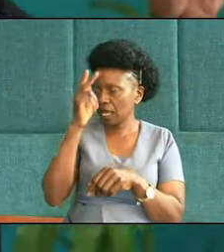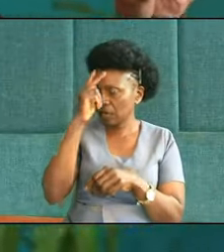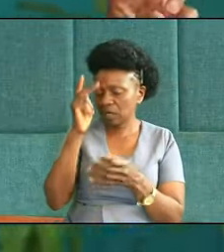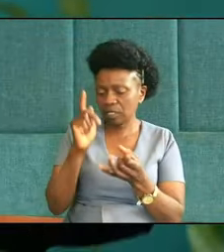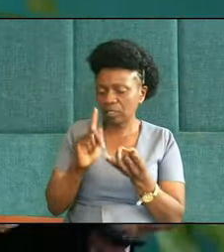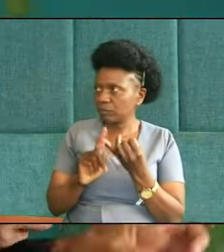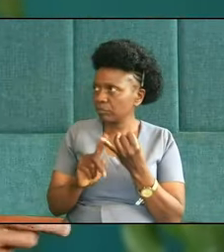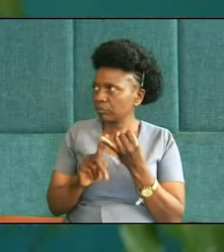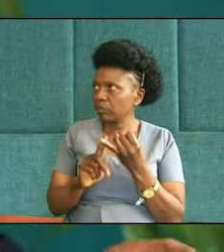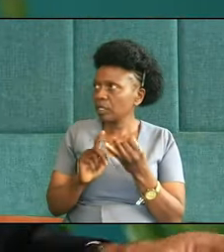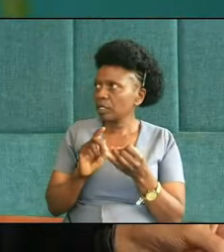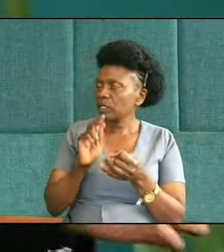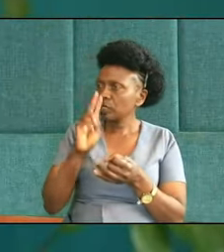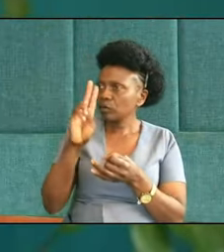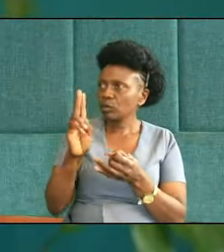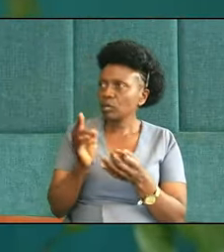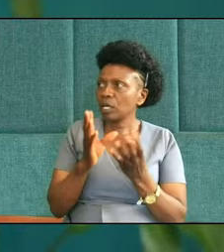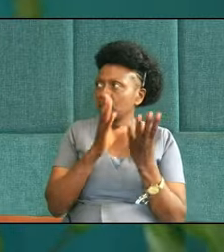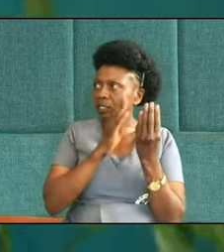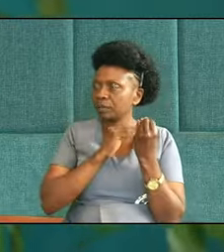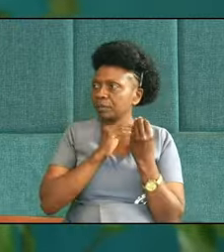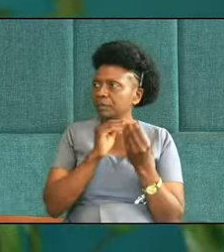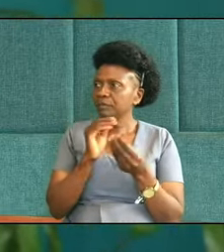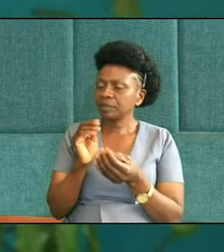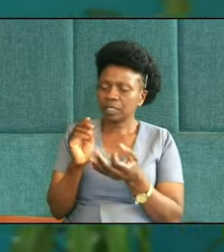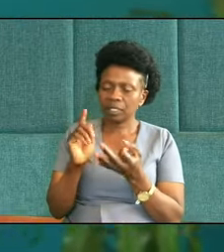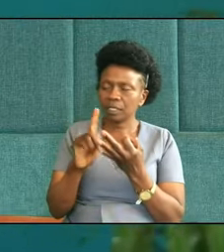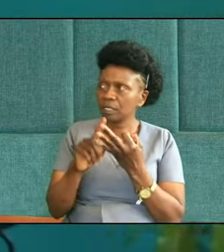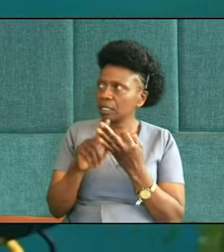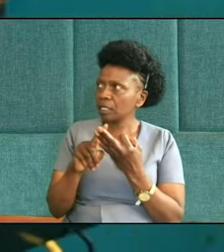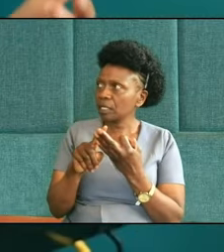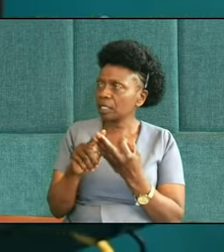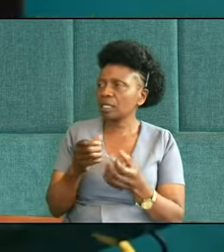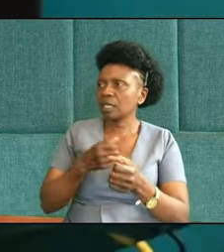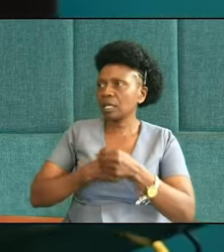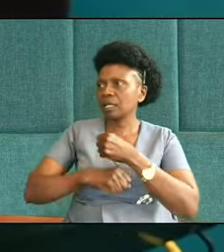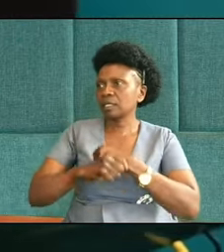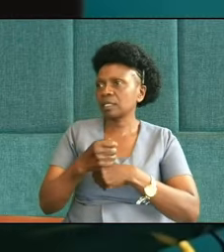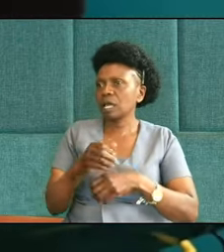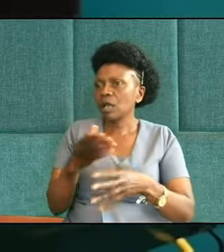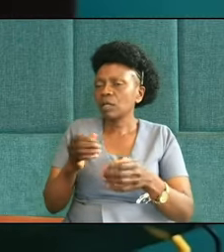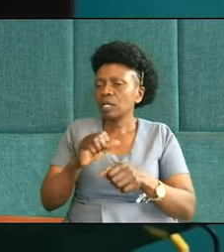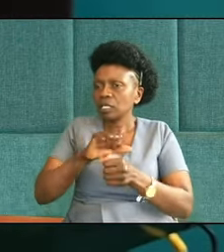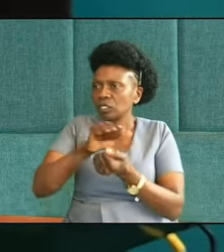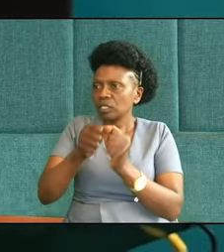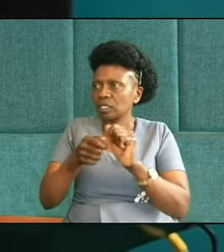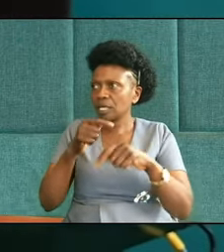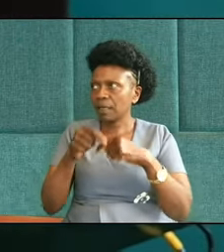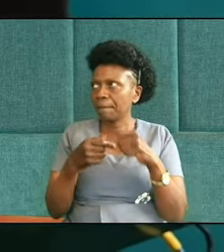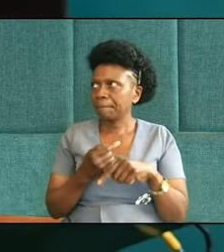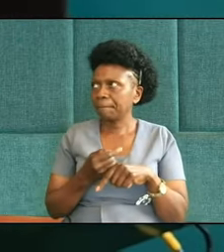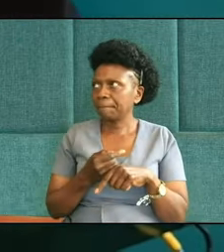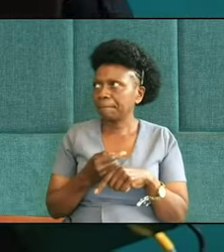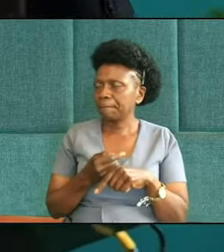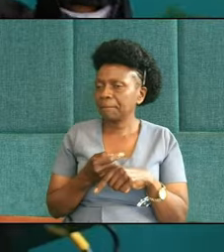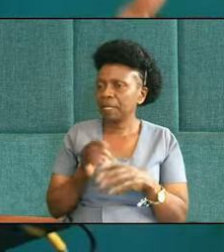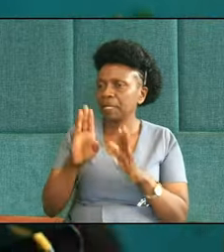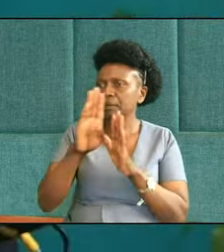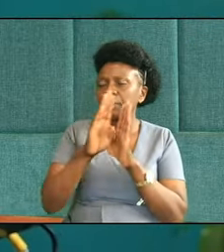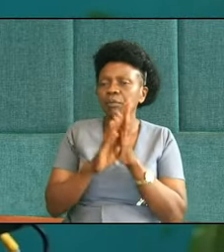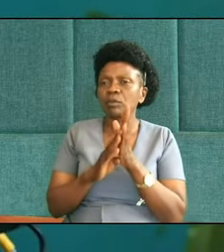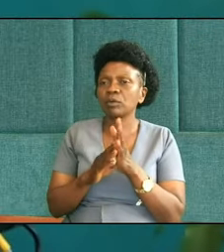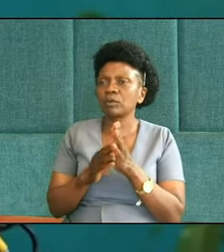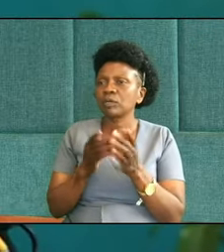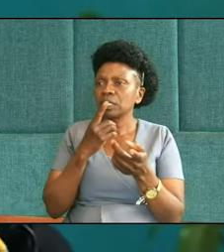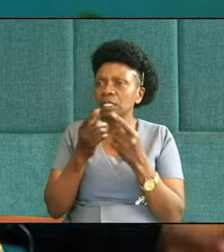admit, act just in that one verse and there's a beginning of a change and how does change happen? Not on our own, friends. The Bible puts it